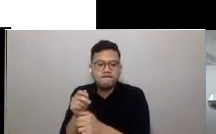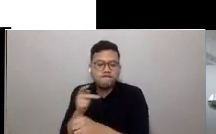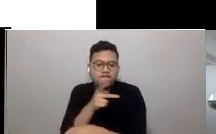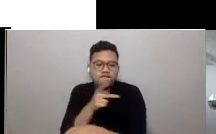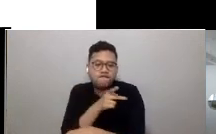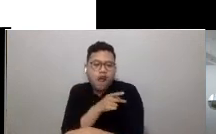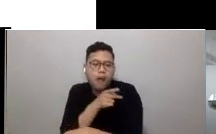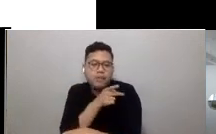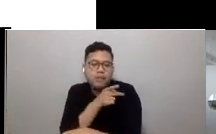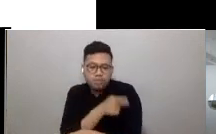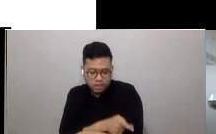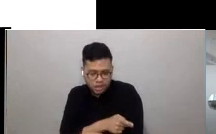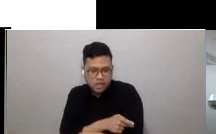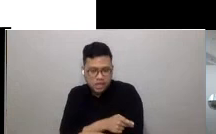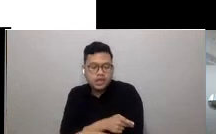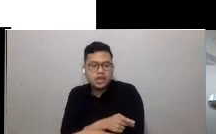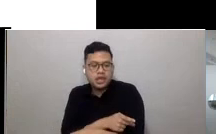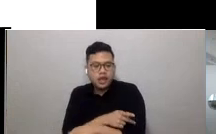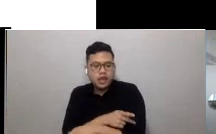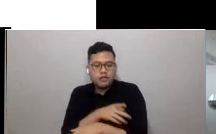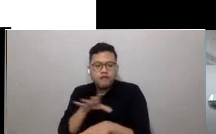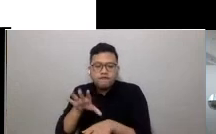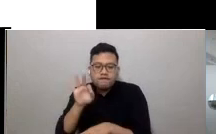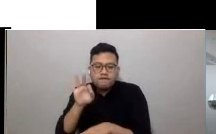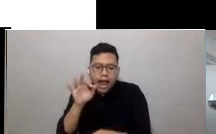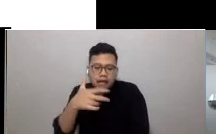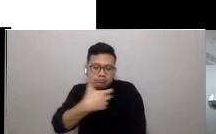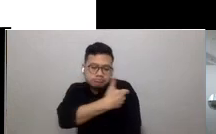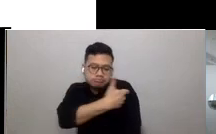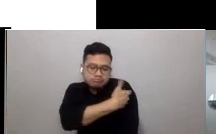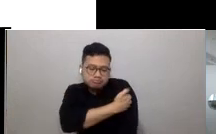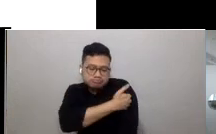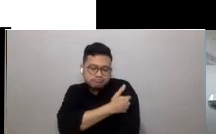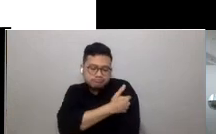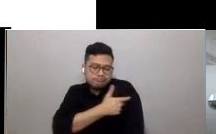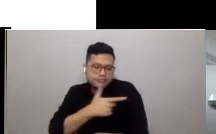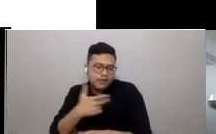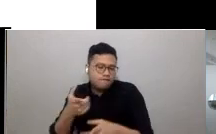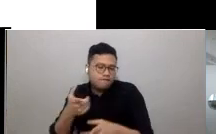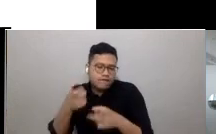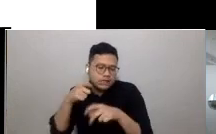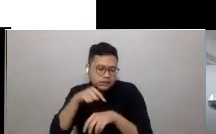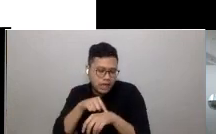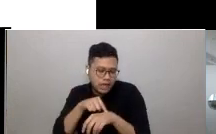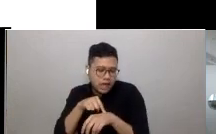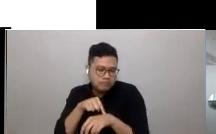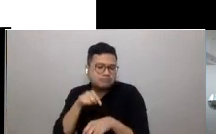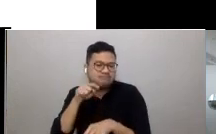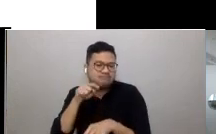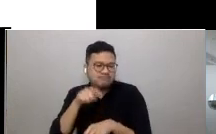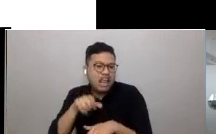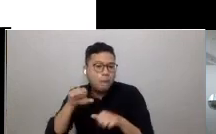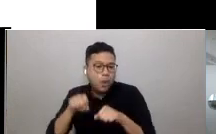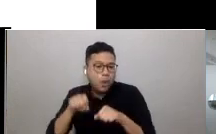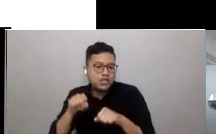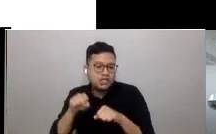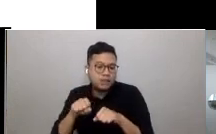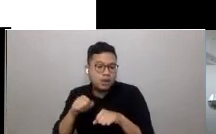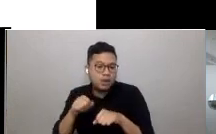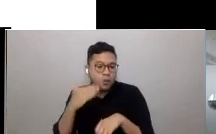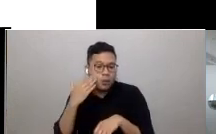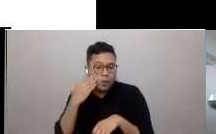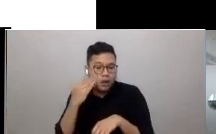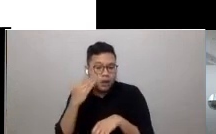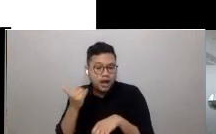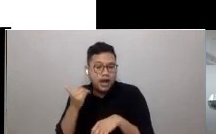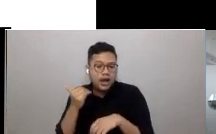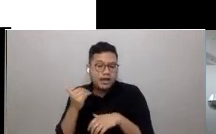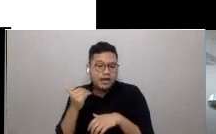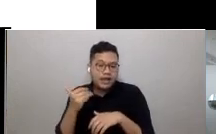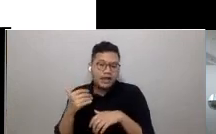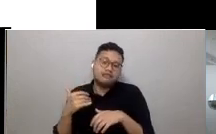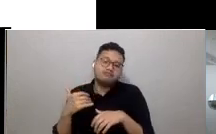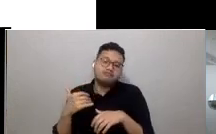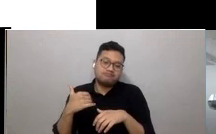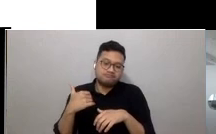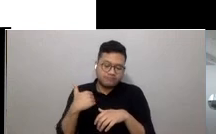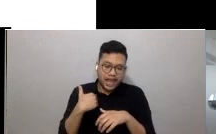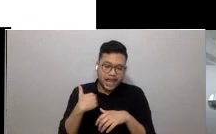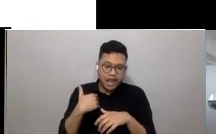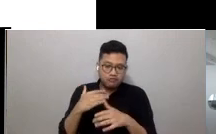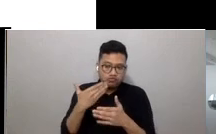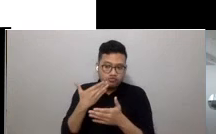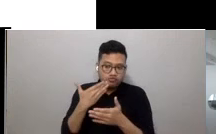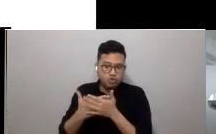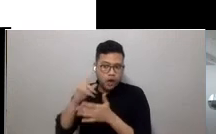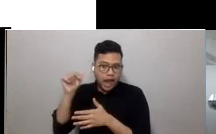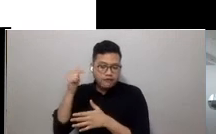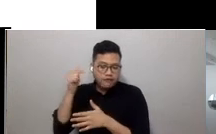corporation, to find a vaccine in record time. This has been made possible by fast-track processes of agile governance